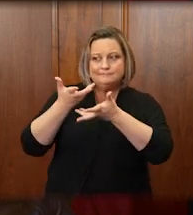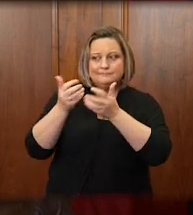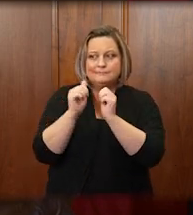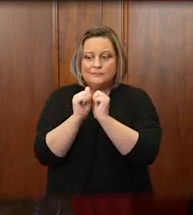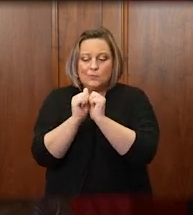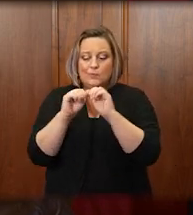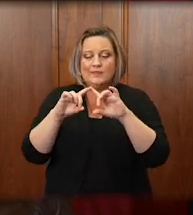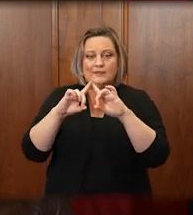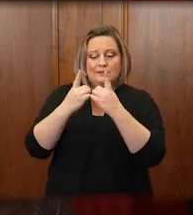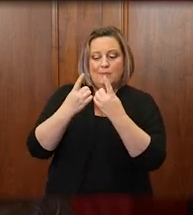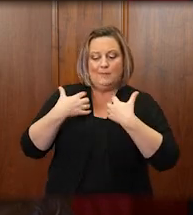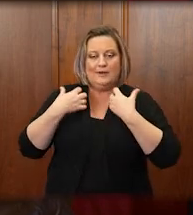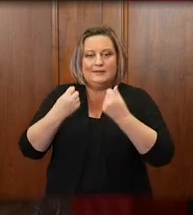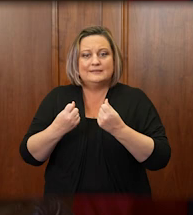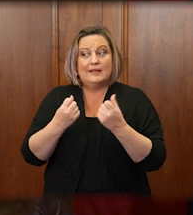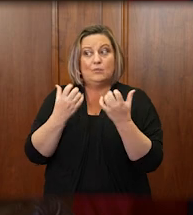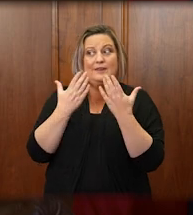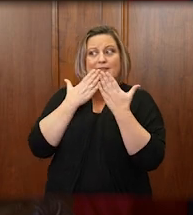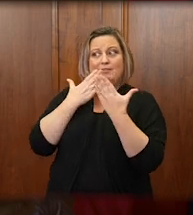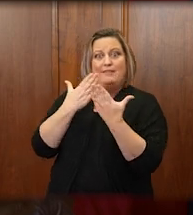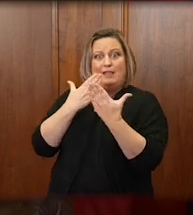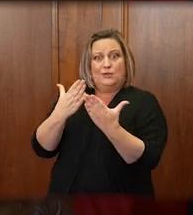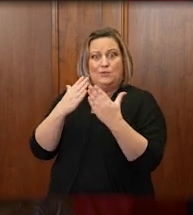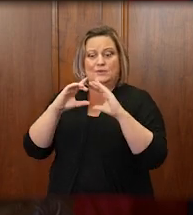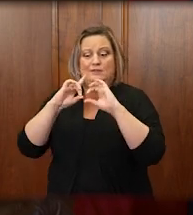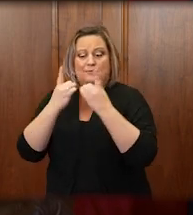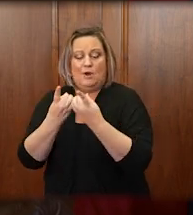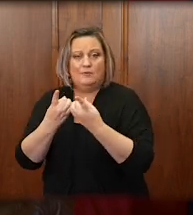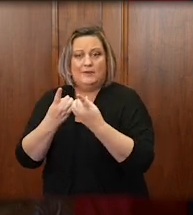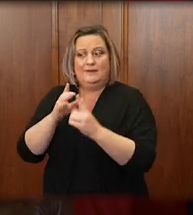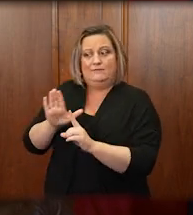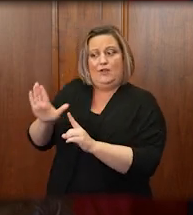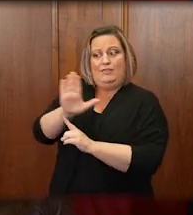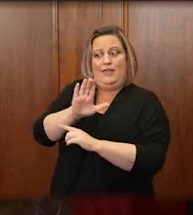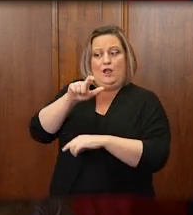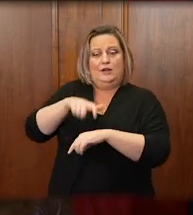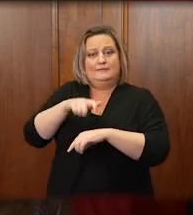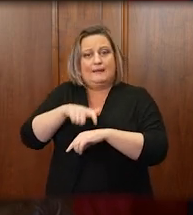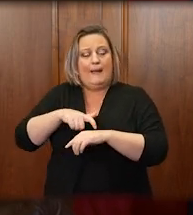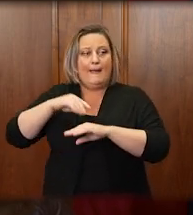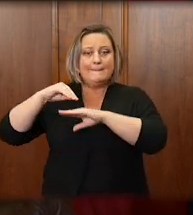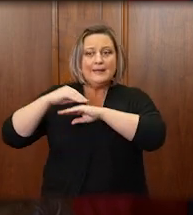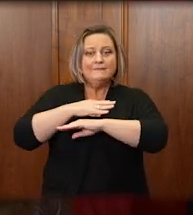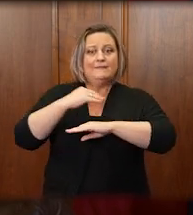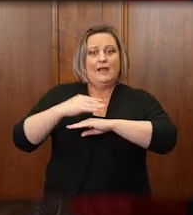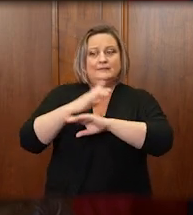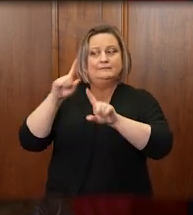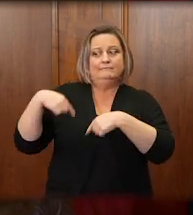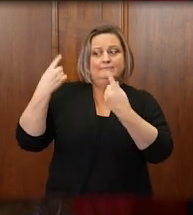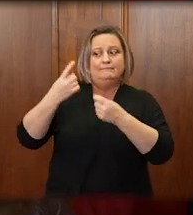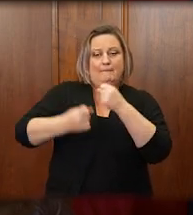to thank the department at this time for the time it has spent advising us over the past year.